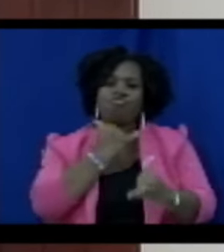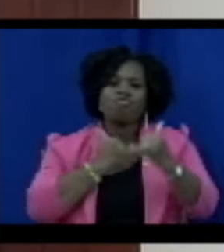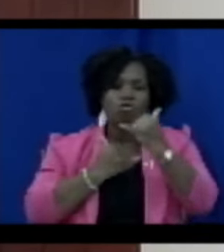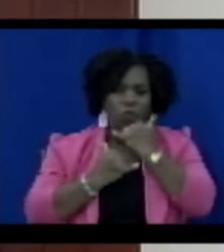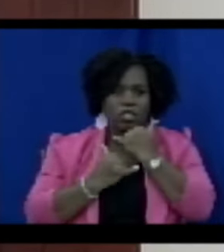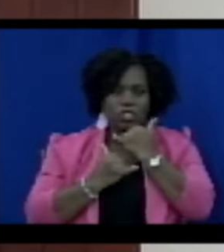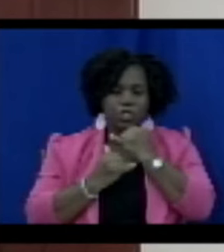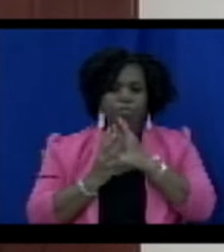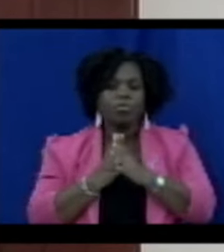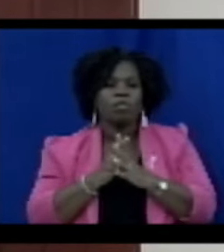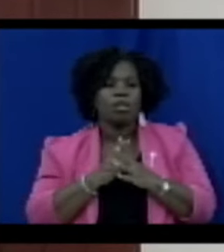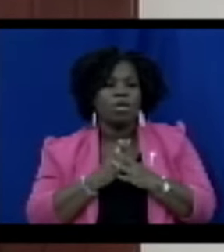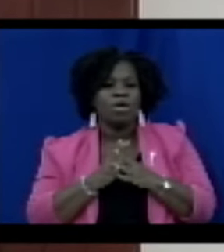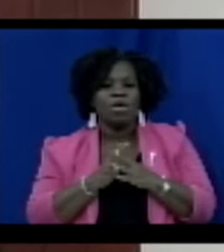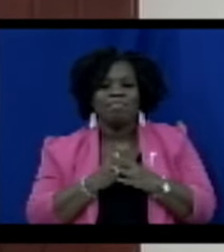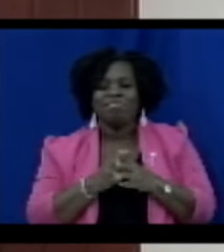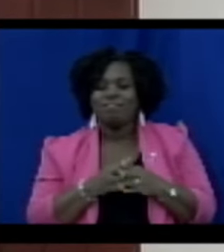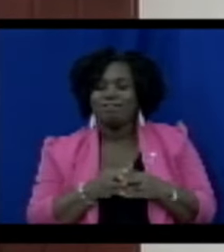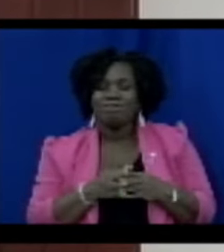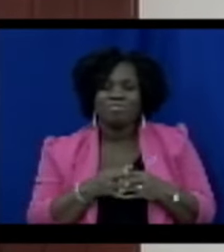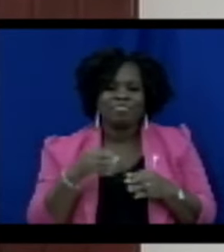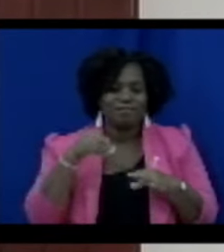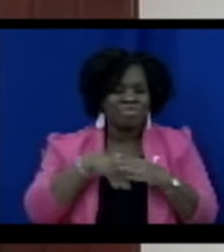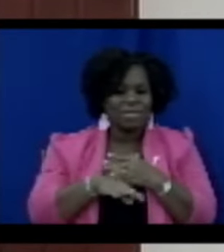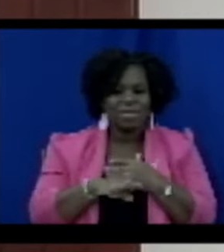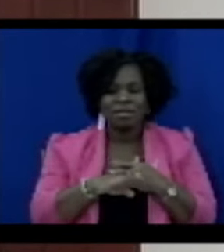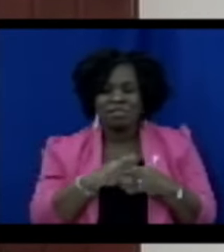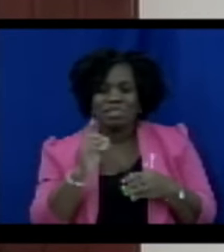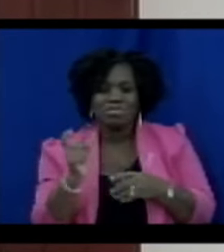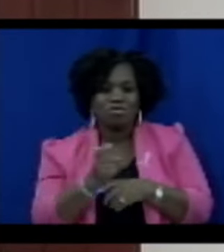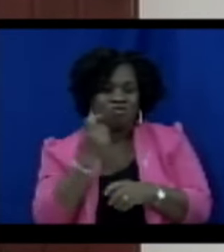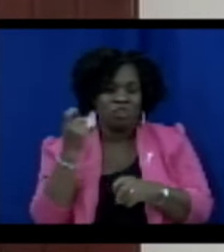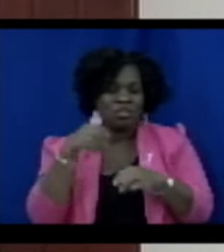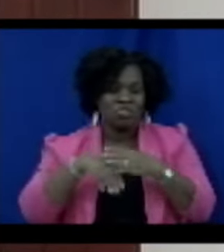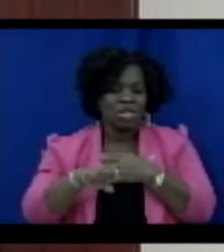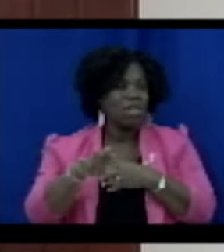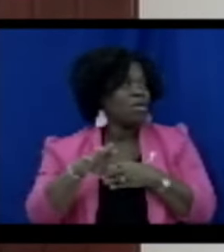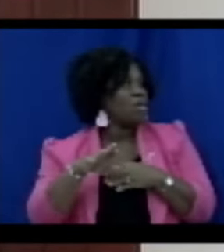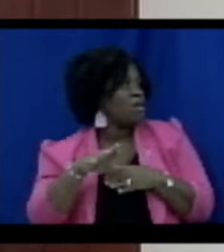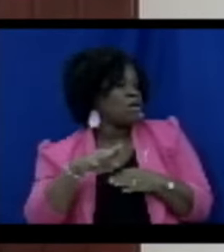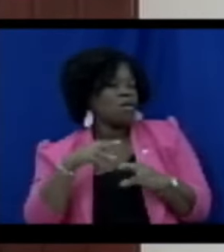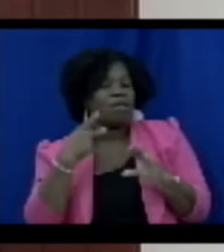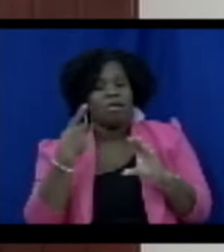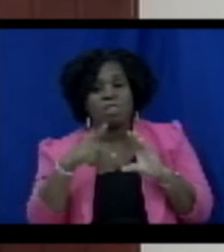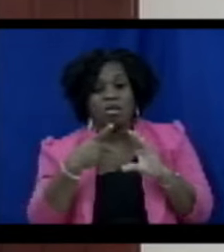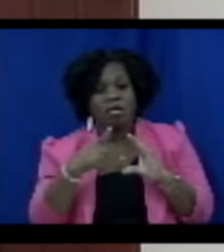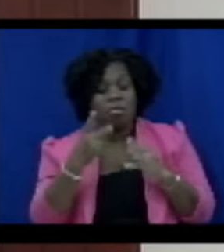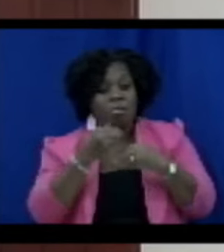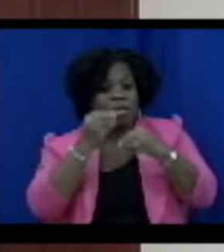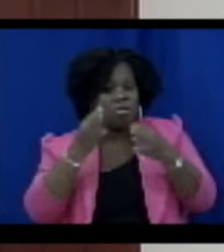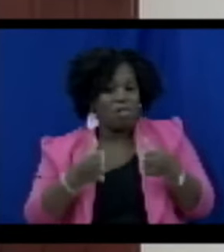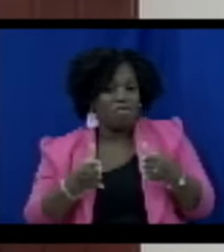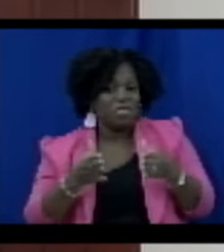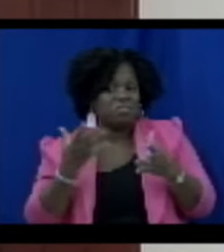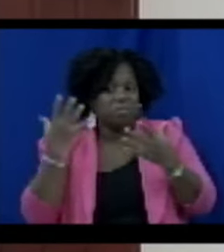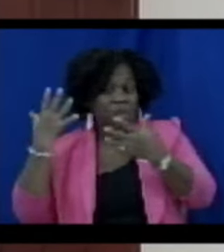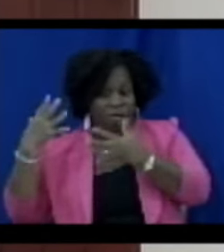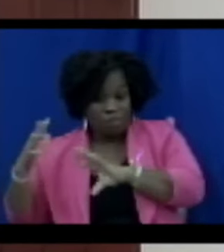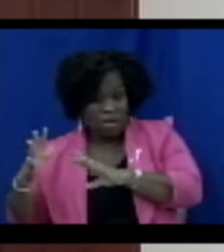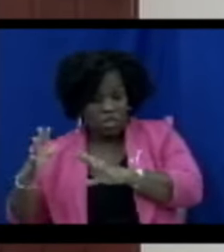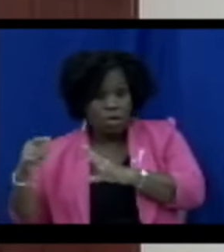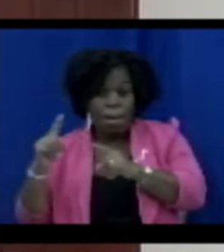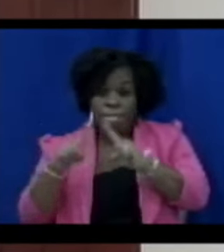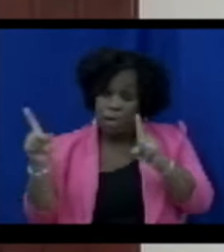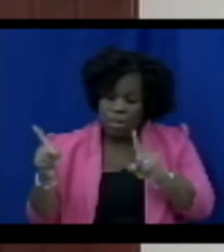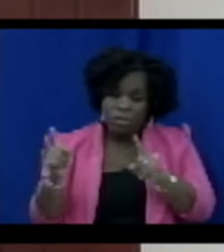the goal of getting filthy rich to public office. Those days are over, Madam Speaker. Together, on the Constitutional